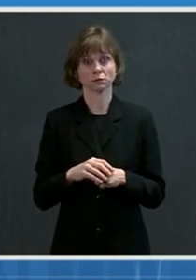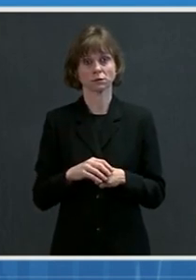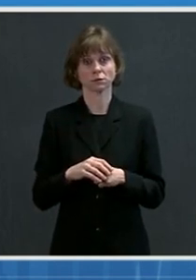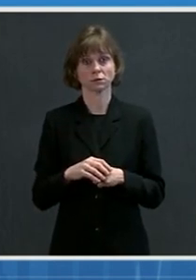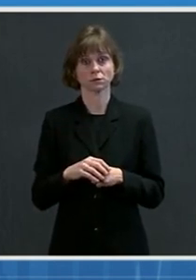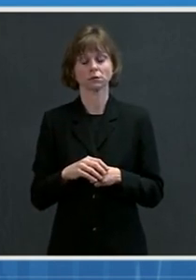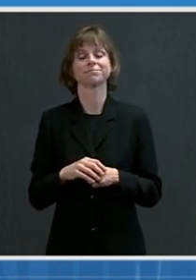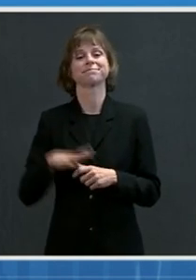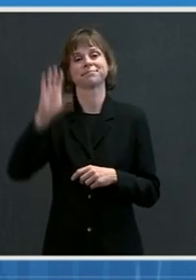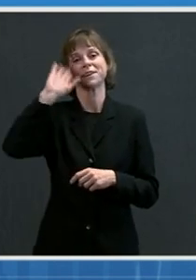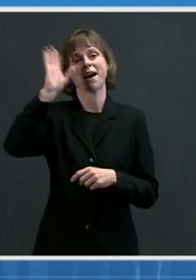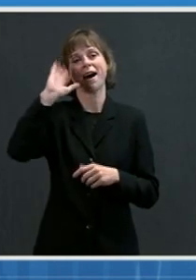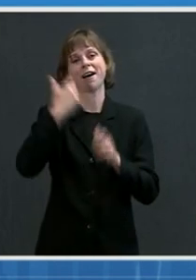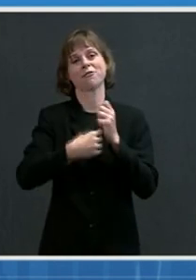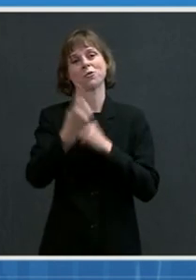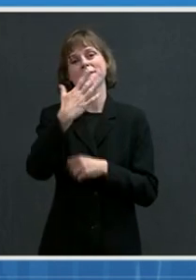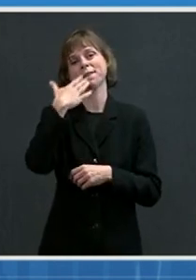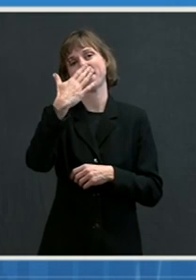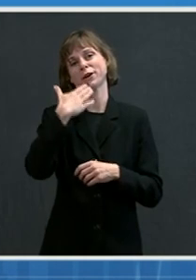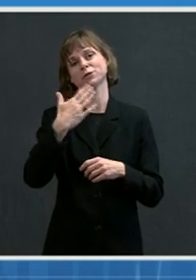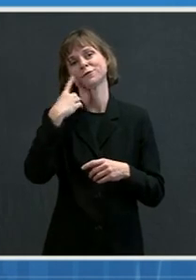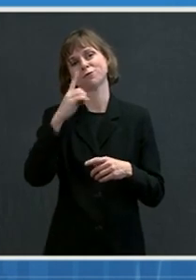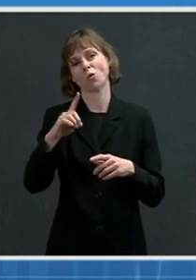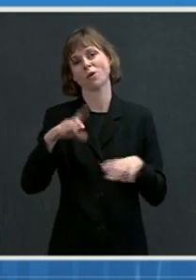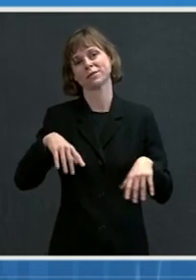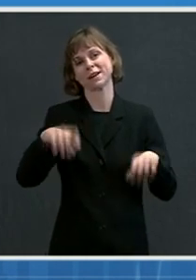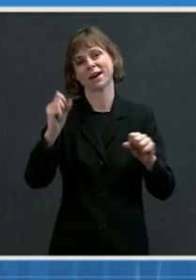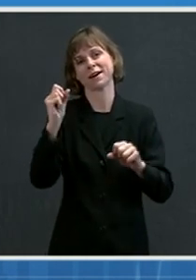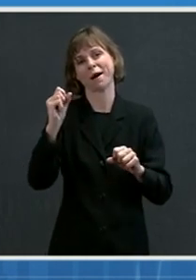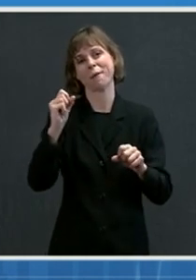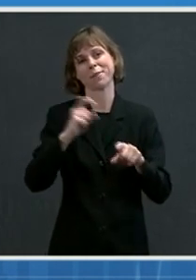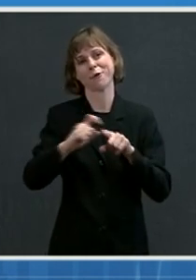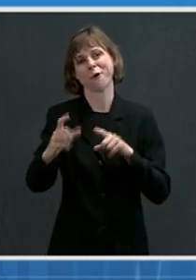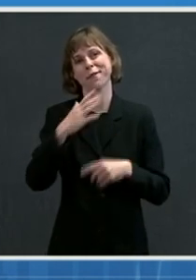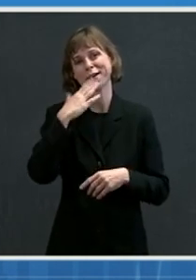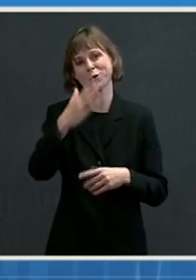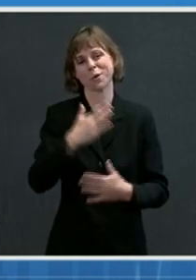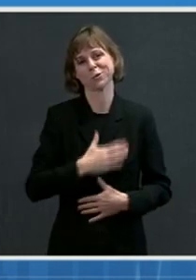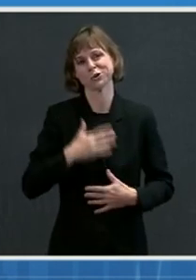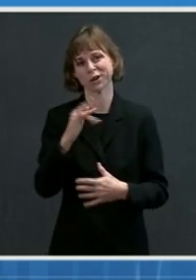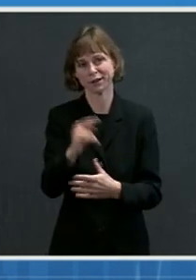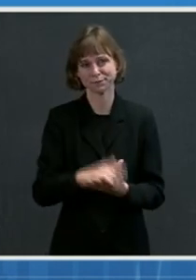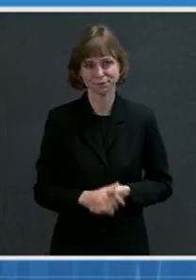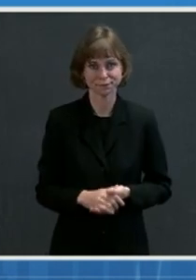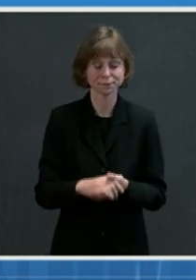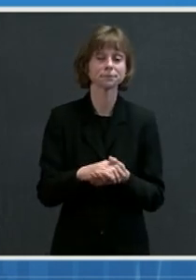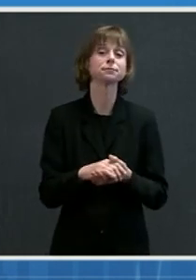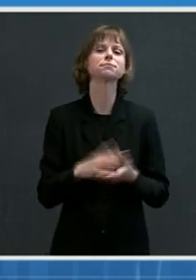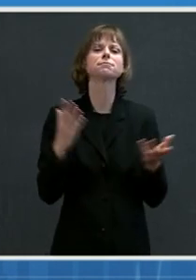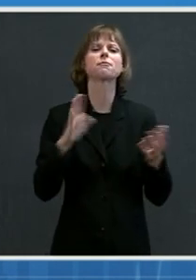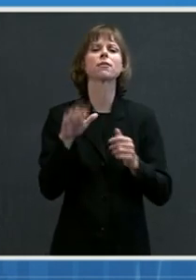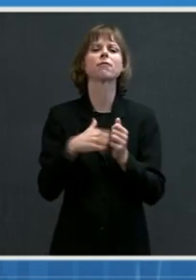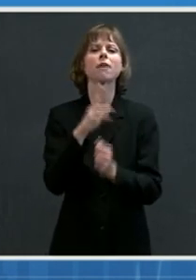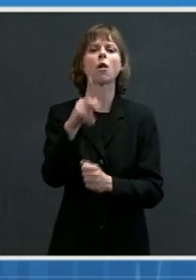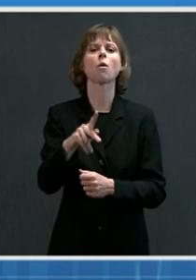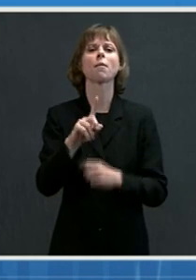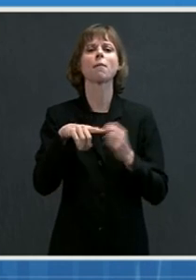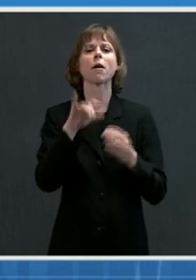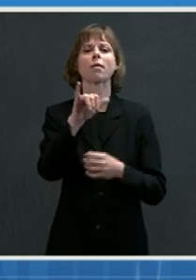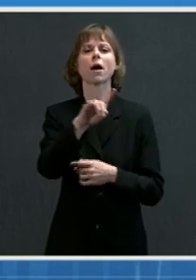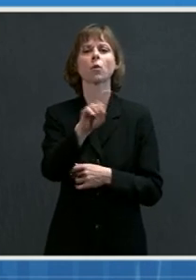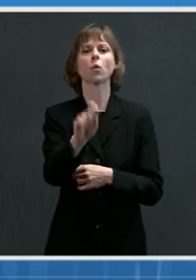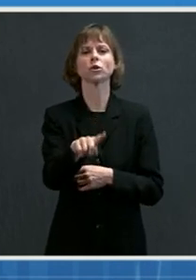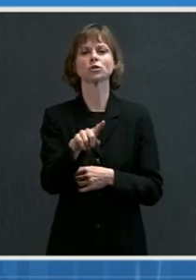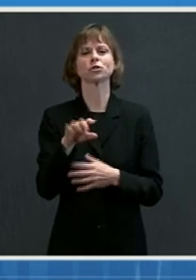Hi, everyone. Thank you so much for doing this call. Really appreciate it. I wanted to follow up on the question about